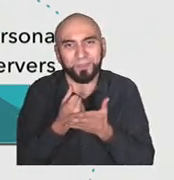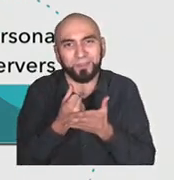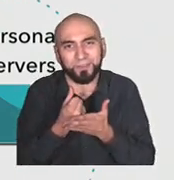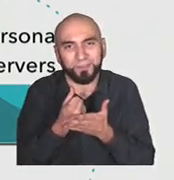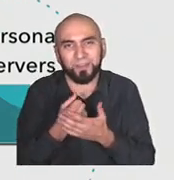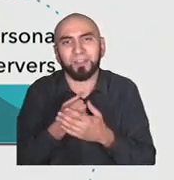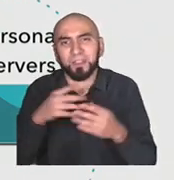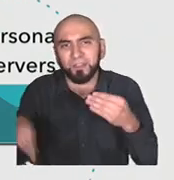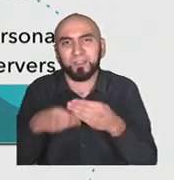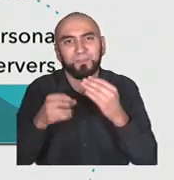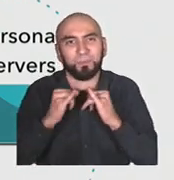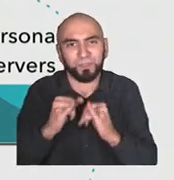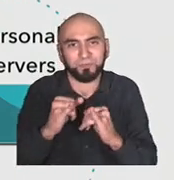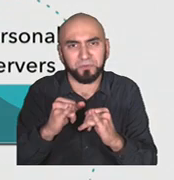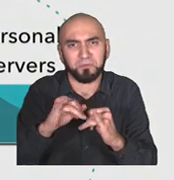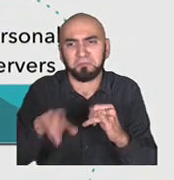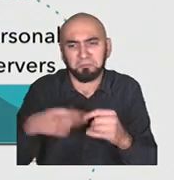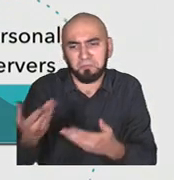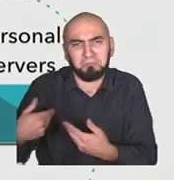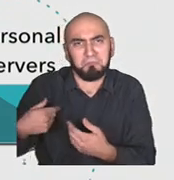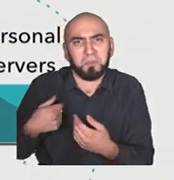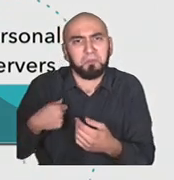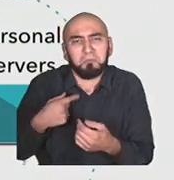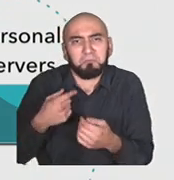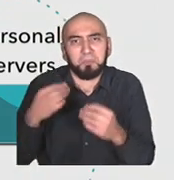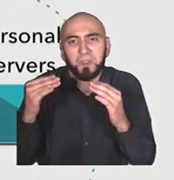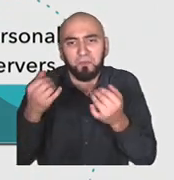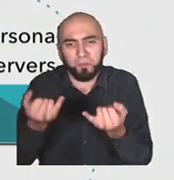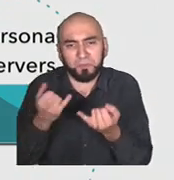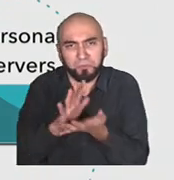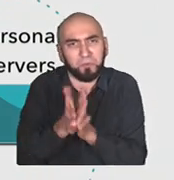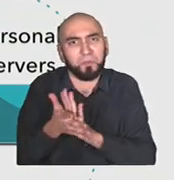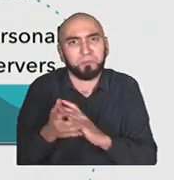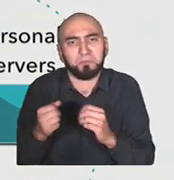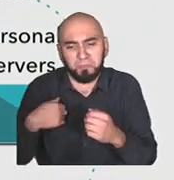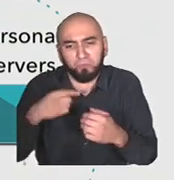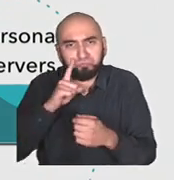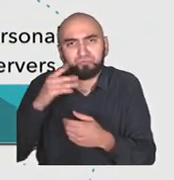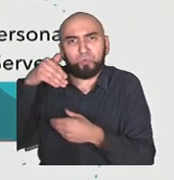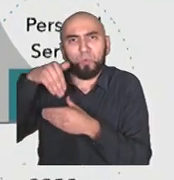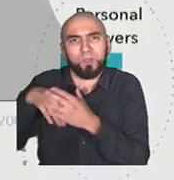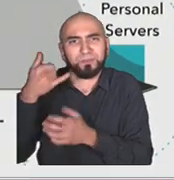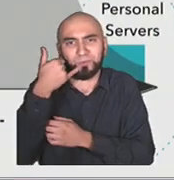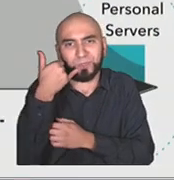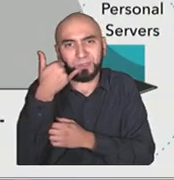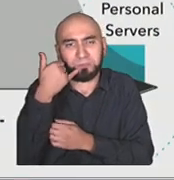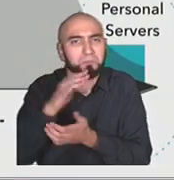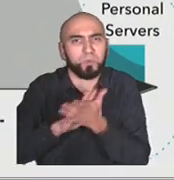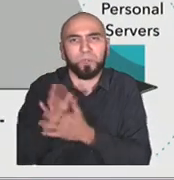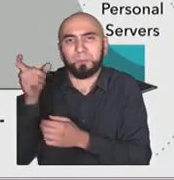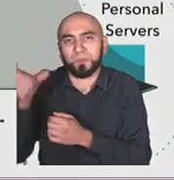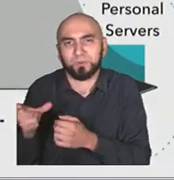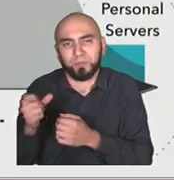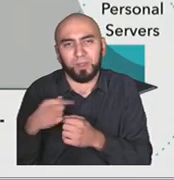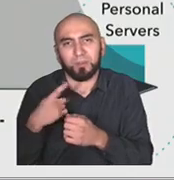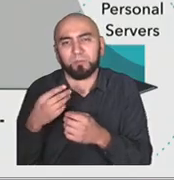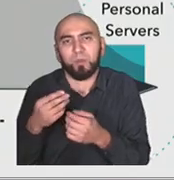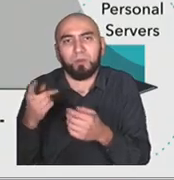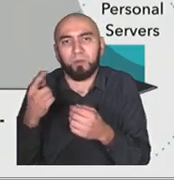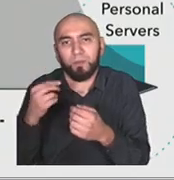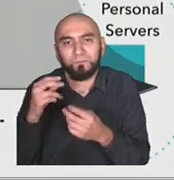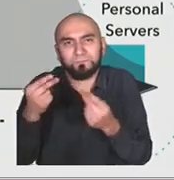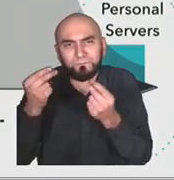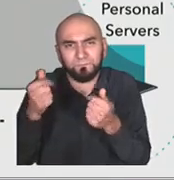with you. That way, when somebody hacks into the medical database, they only get what's shared for the last 30 minutes, not everybody's